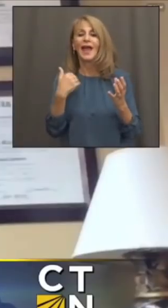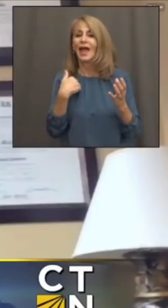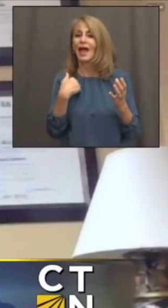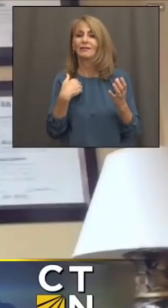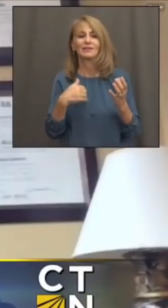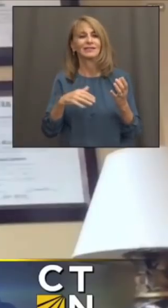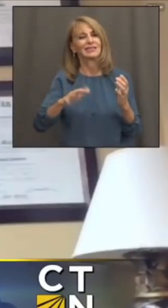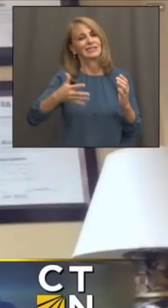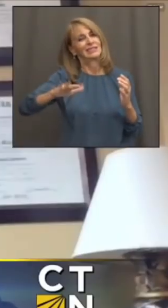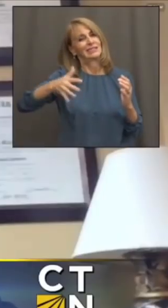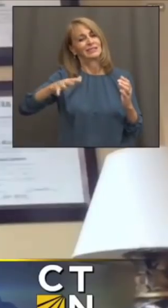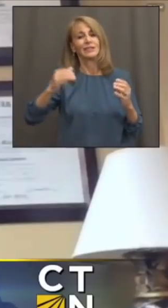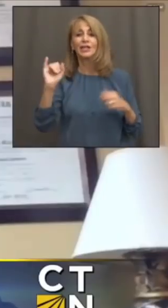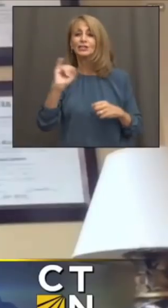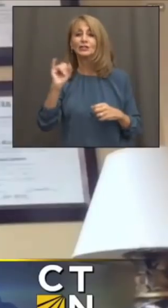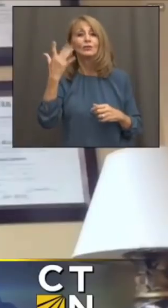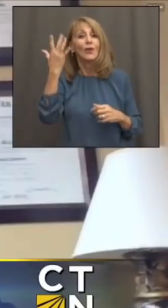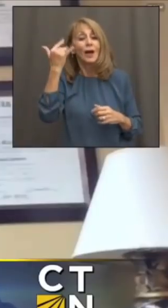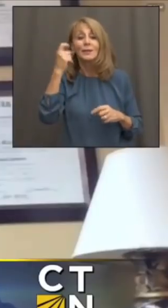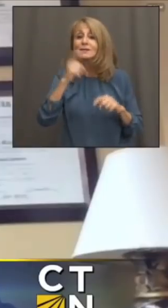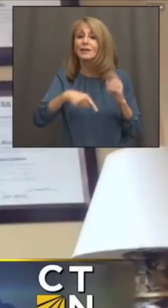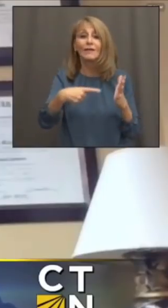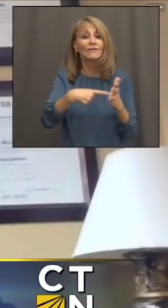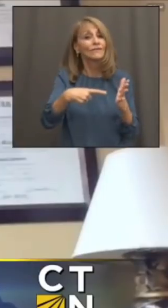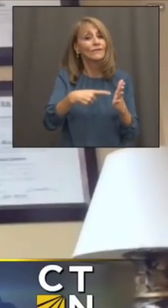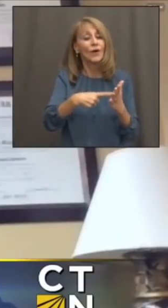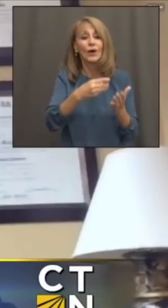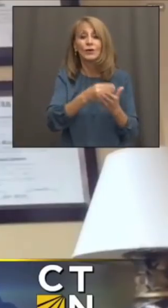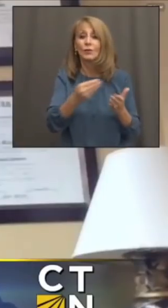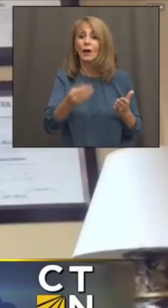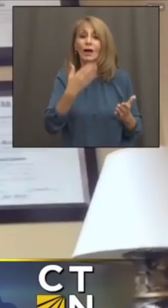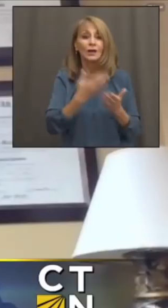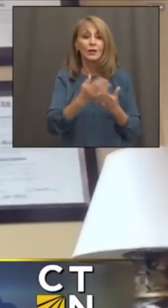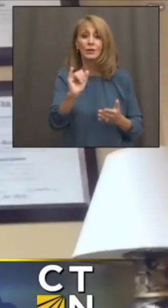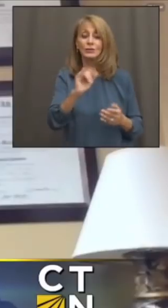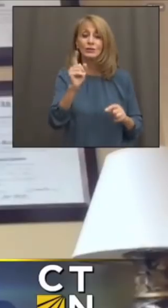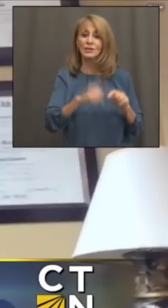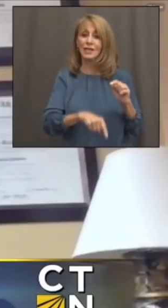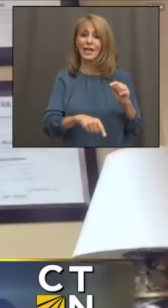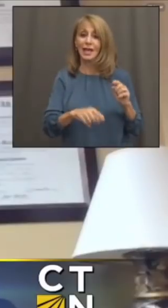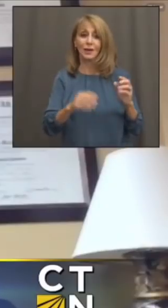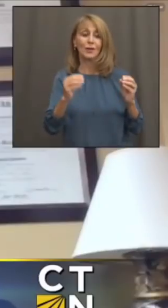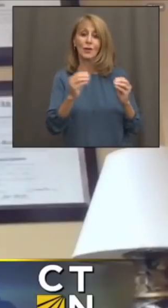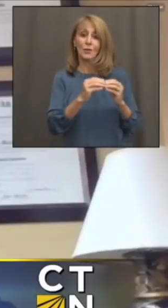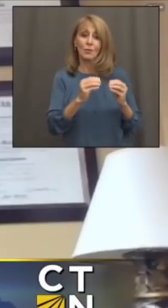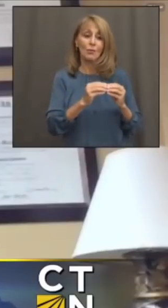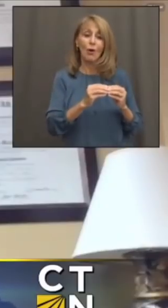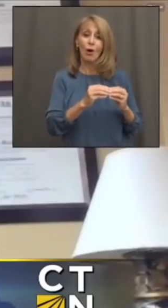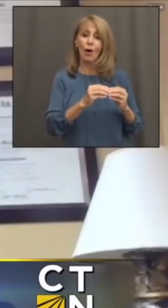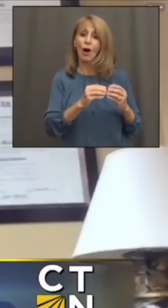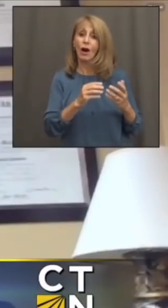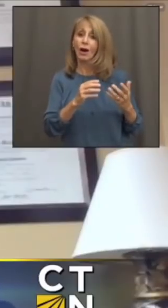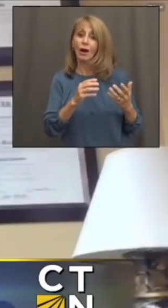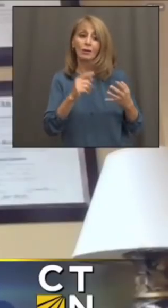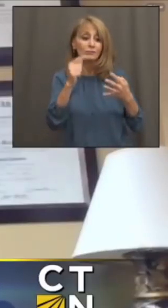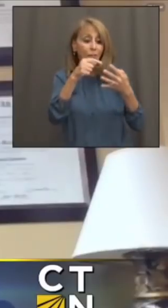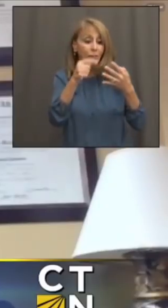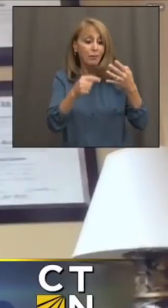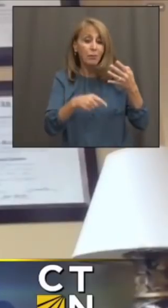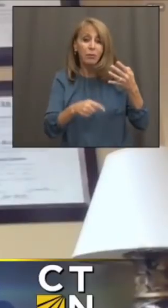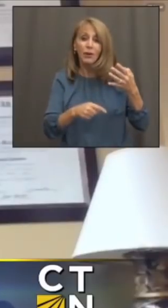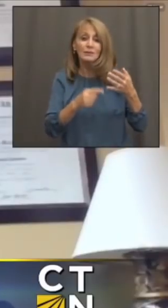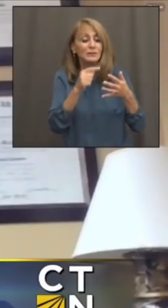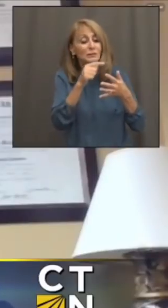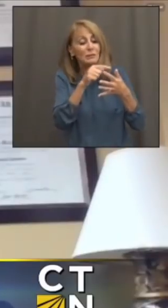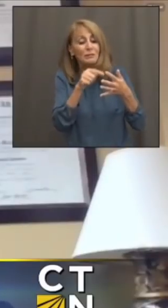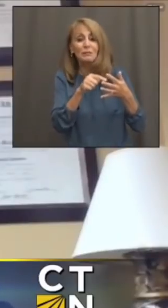simply because they couldn't afford to buy something with more coverage, so they bought the bronze plan.